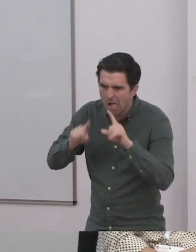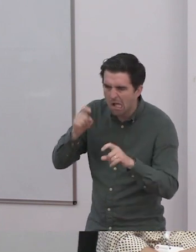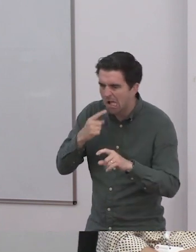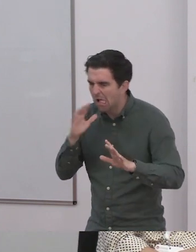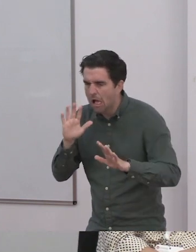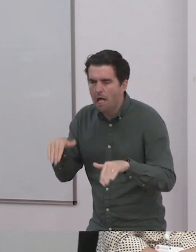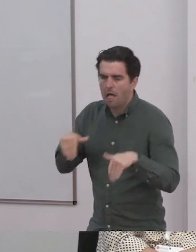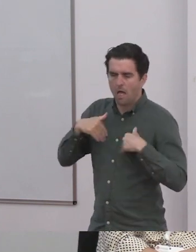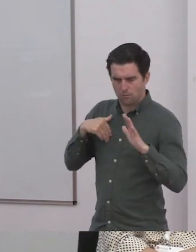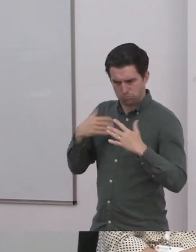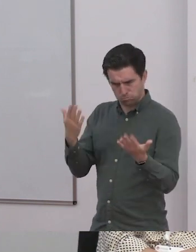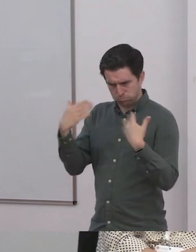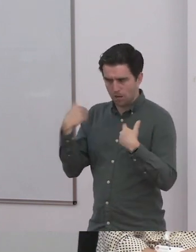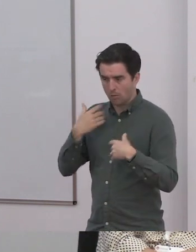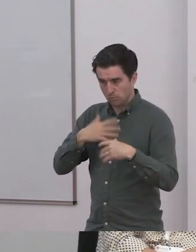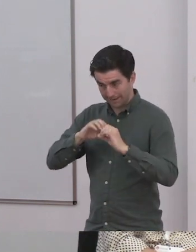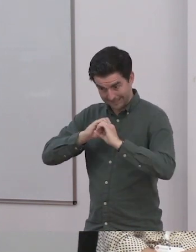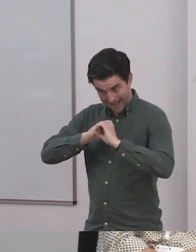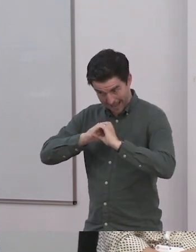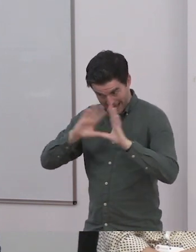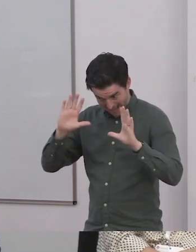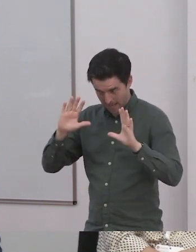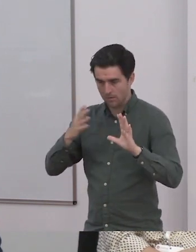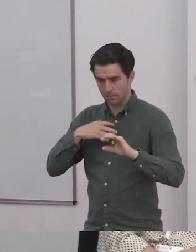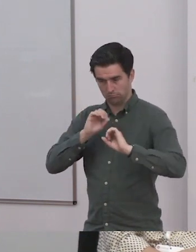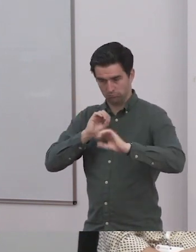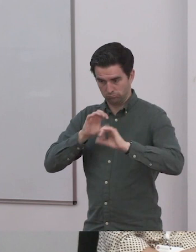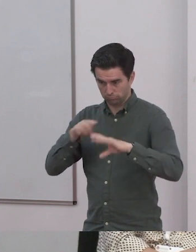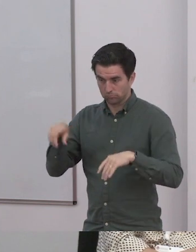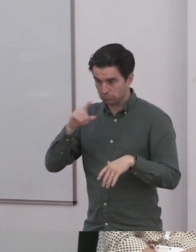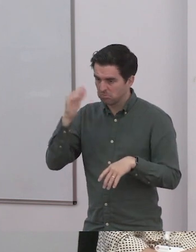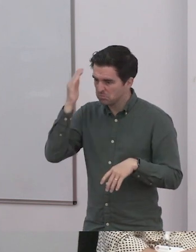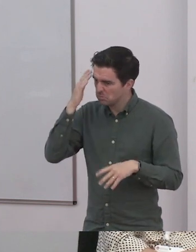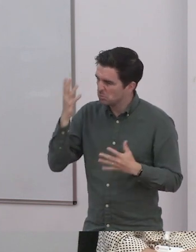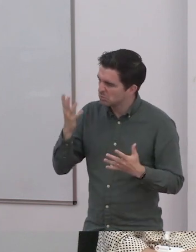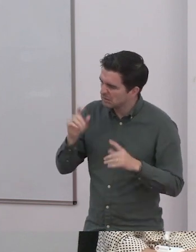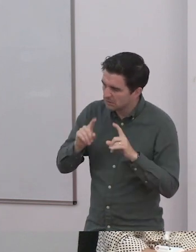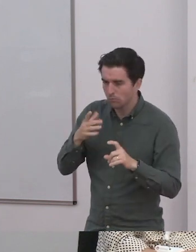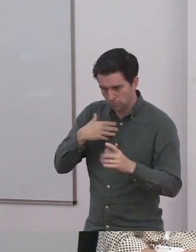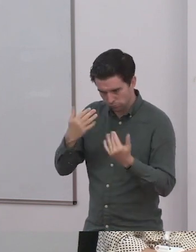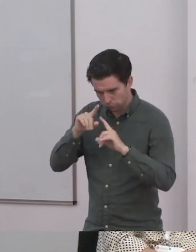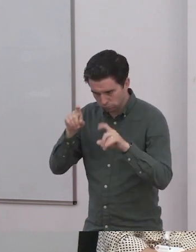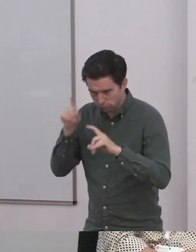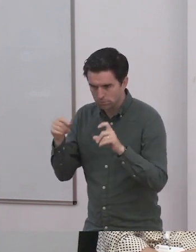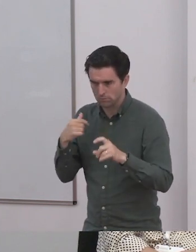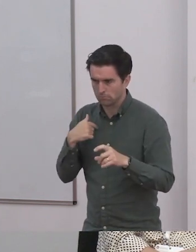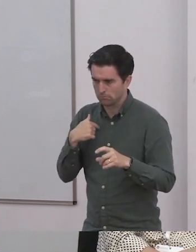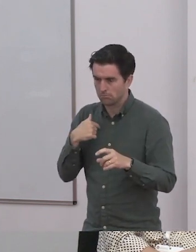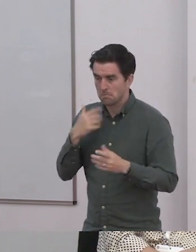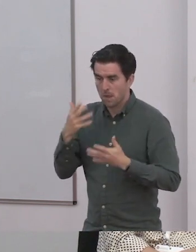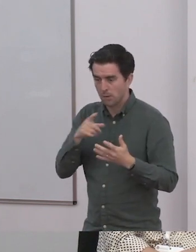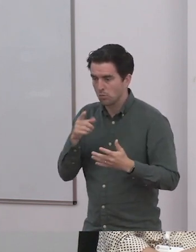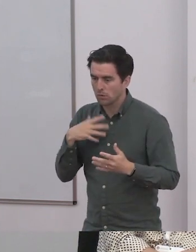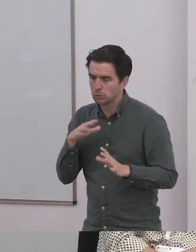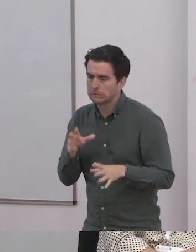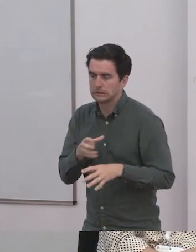some things that you might want to hold back on, we'd be quite happy to answer. So in the Q&A, please feel free to ask your questions. And